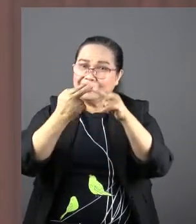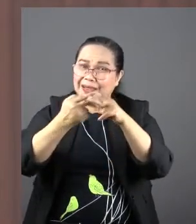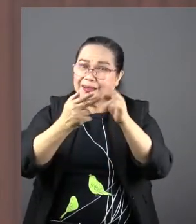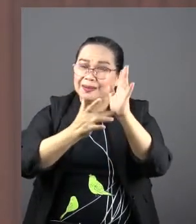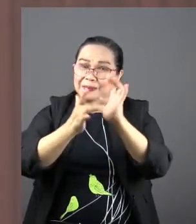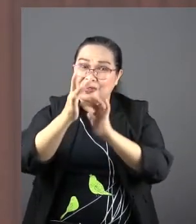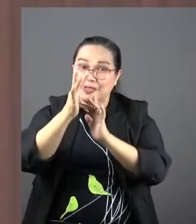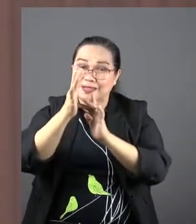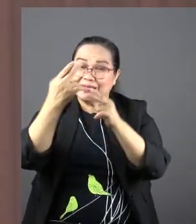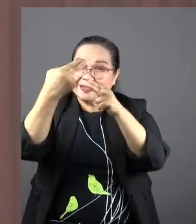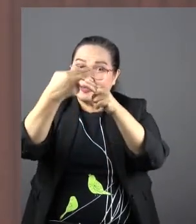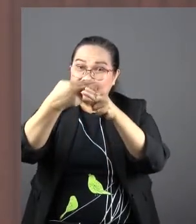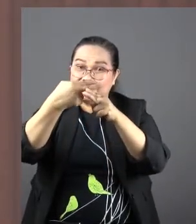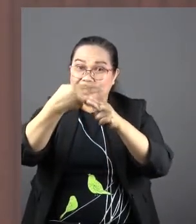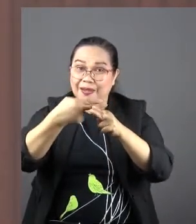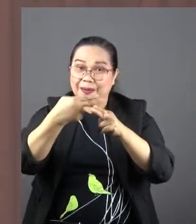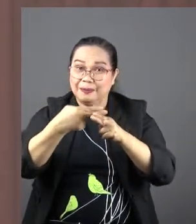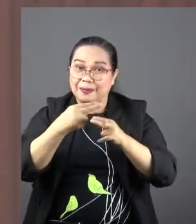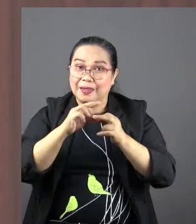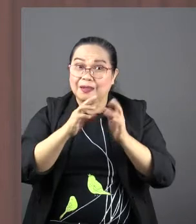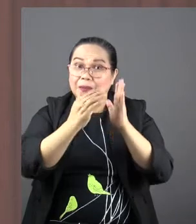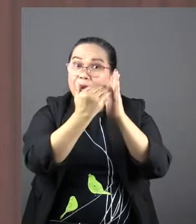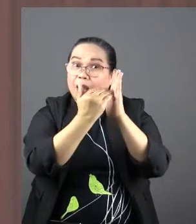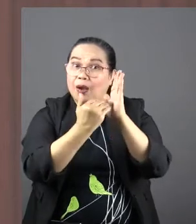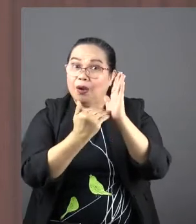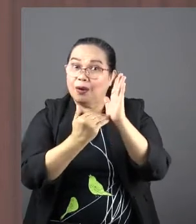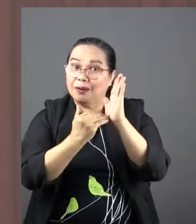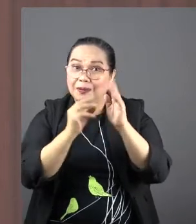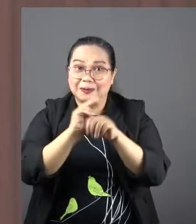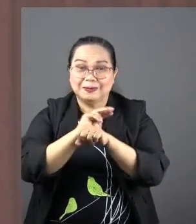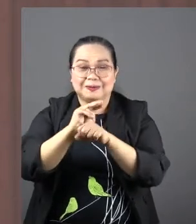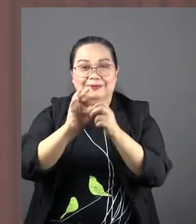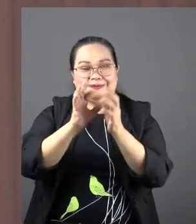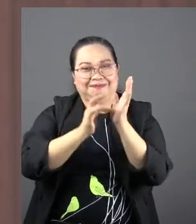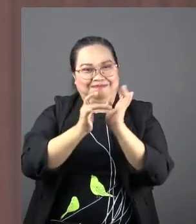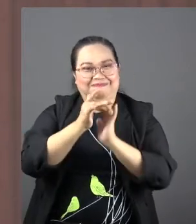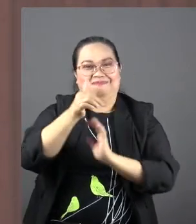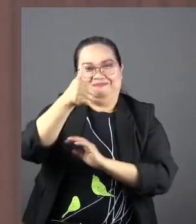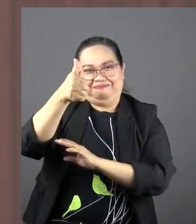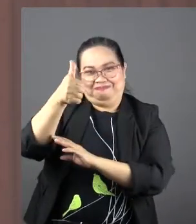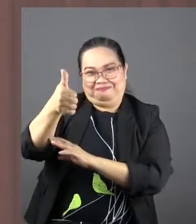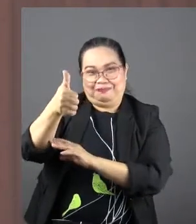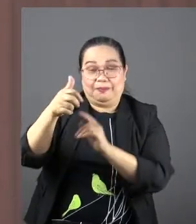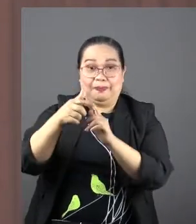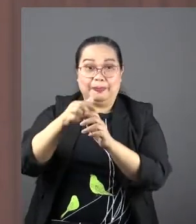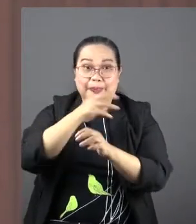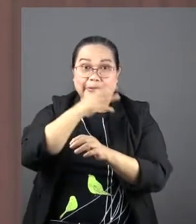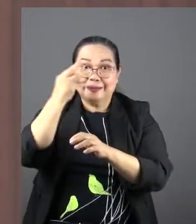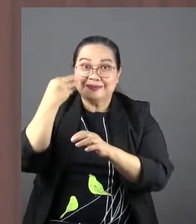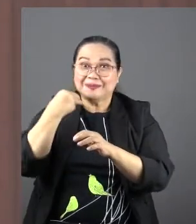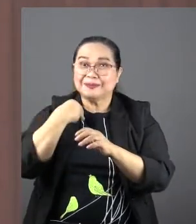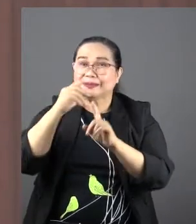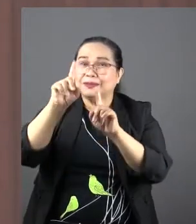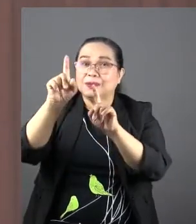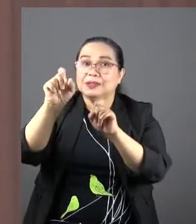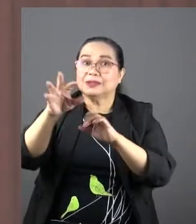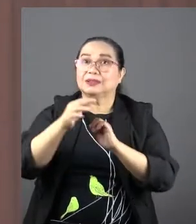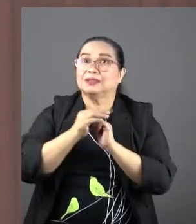he enumerates the ministry of Jesus. That's good. Mary, of course, responds with a natural question.